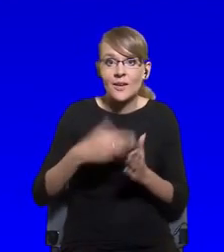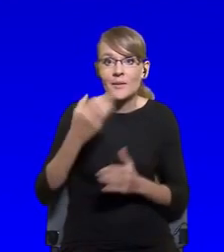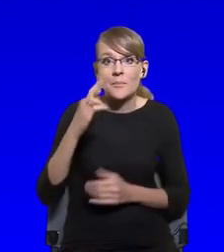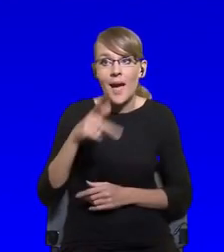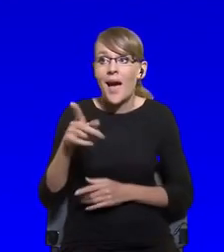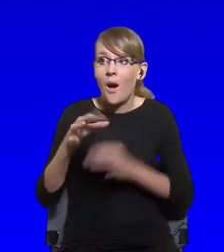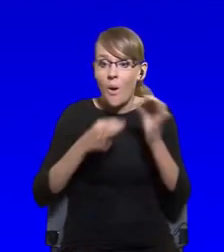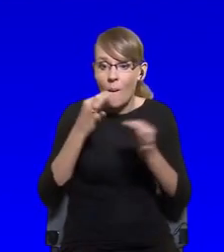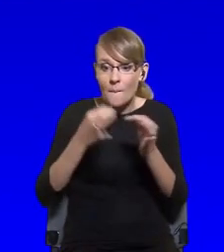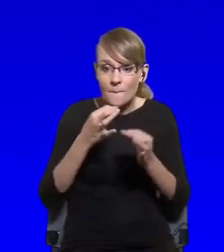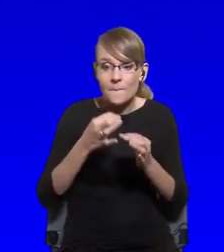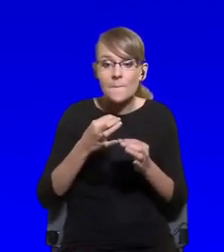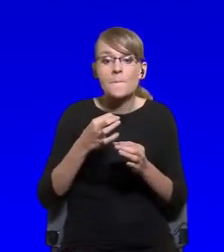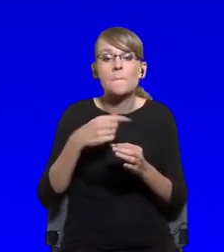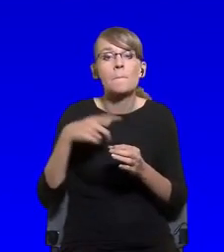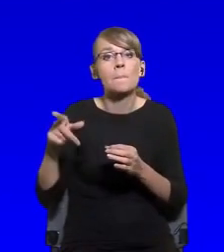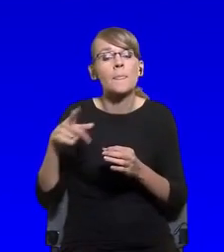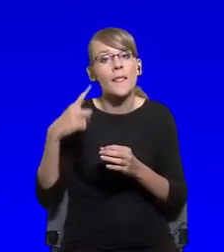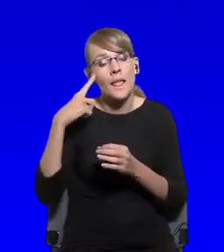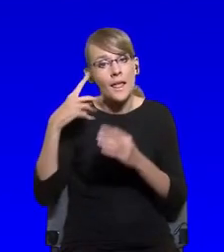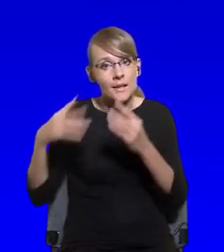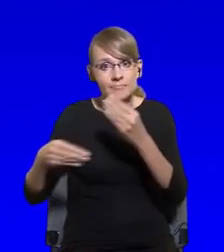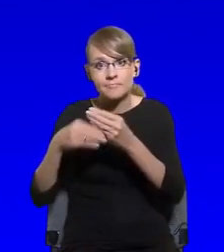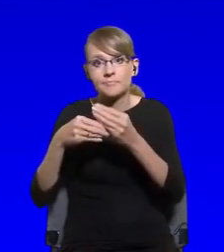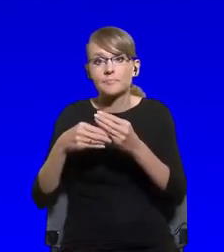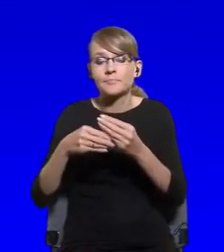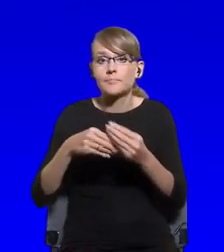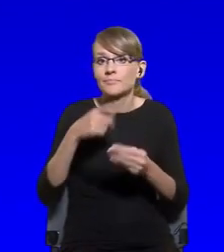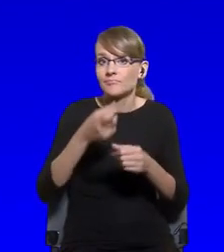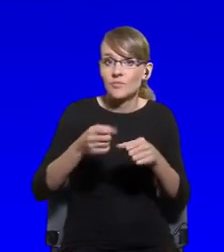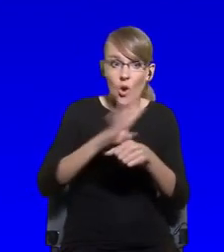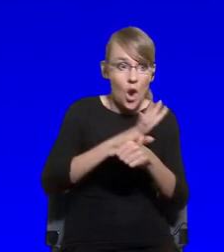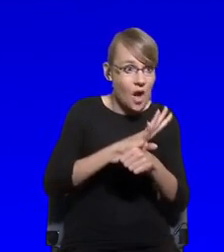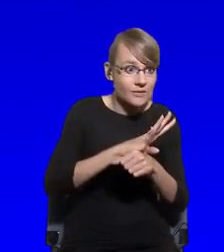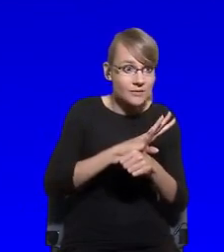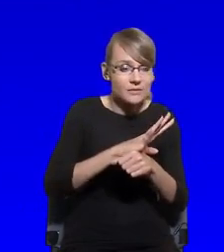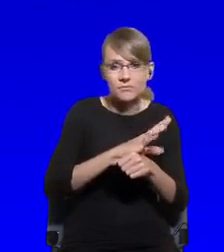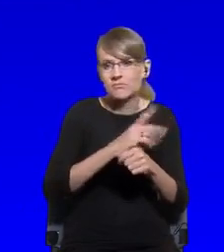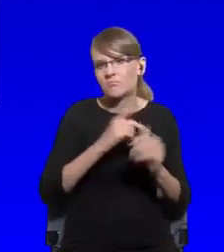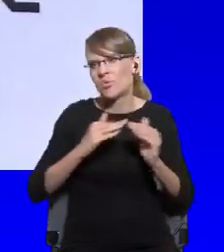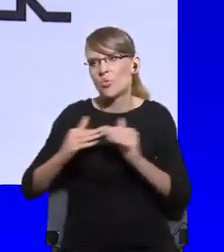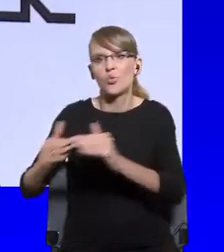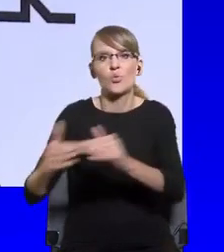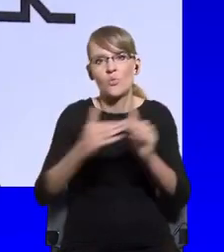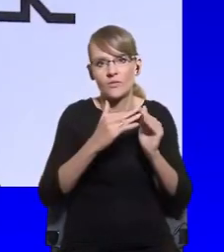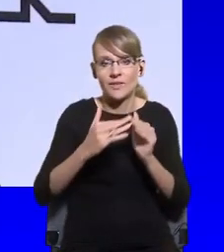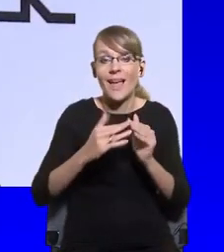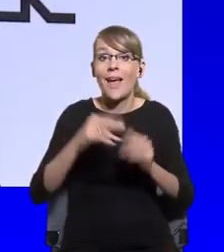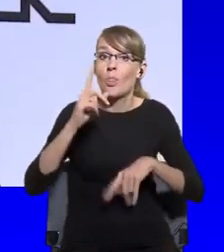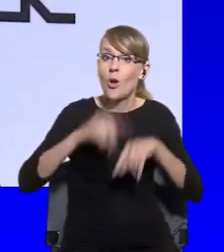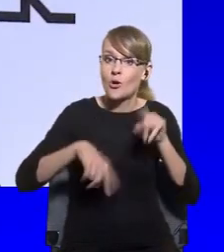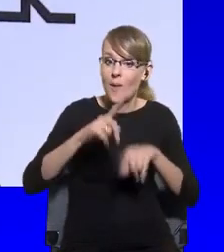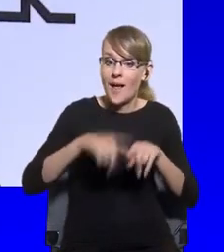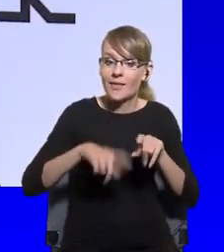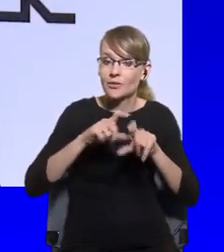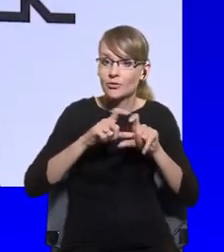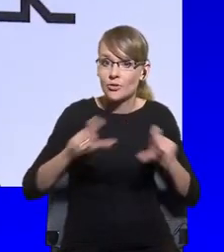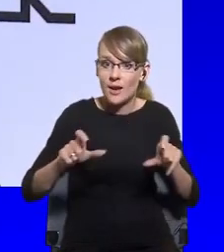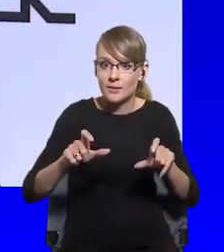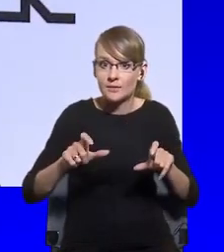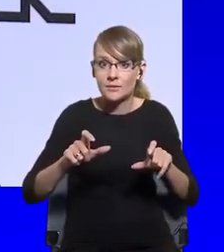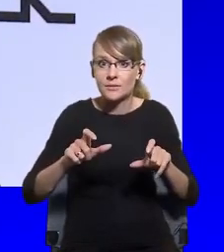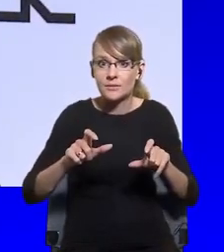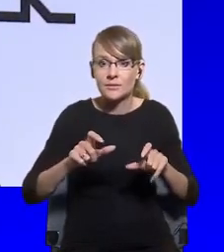is a great equalizer. equalizer. In normal times, people who decide they are